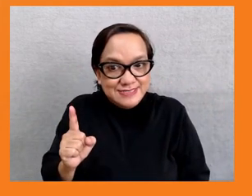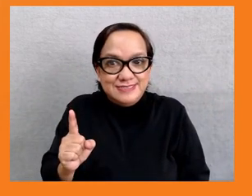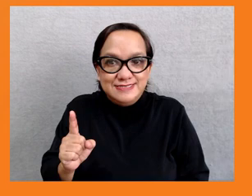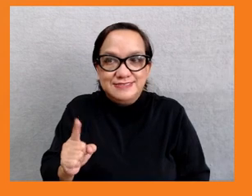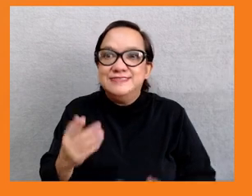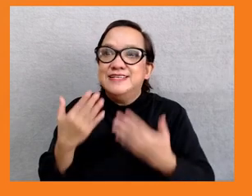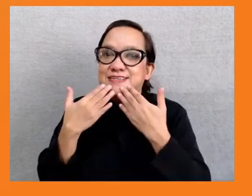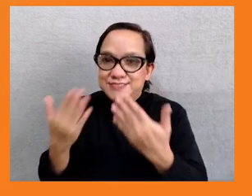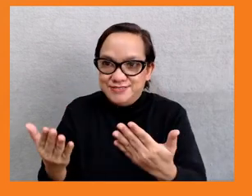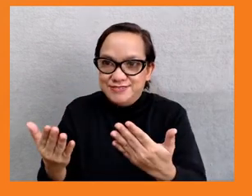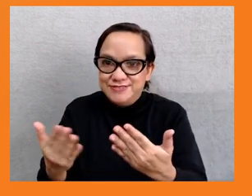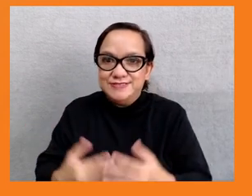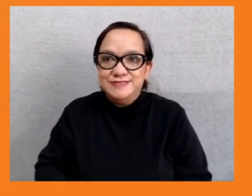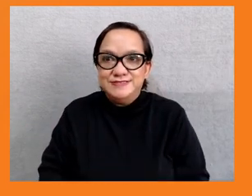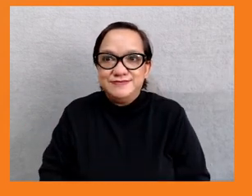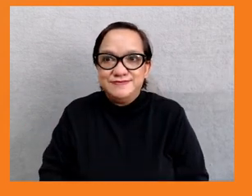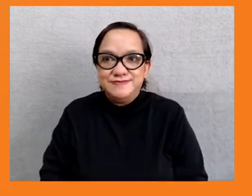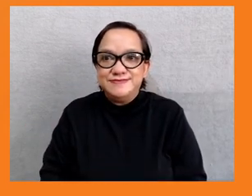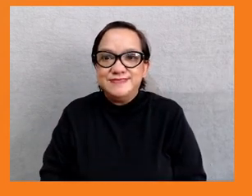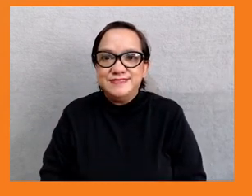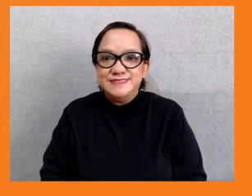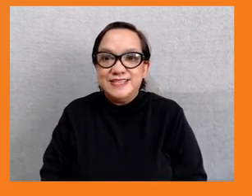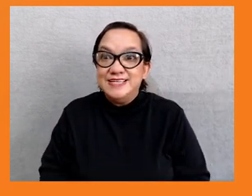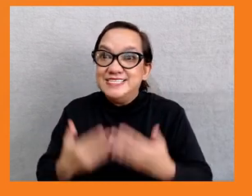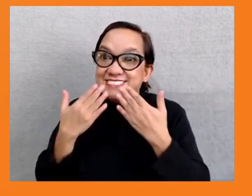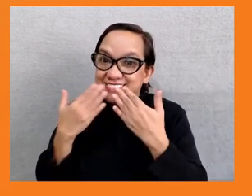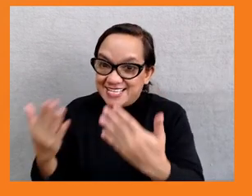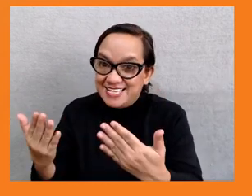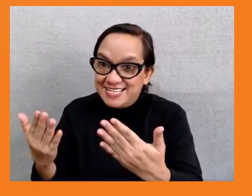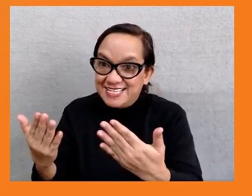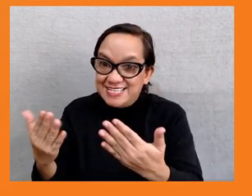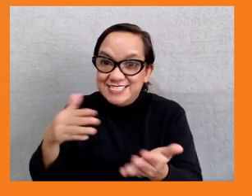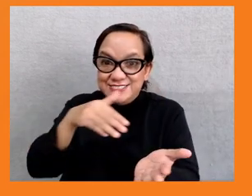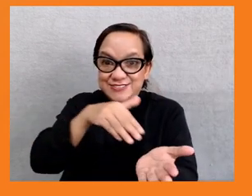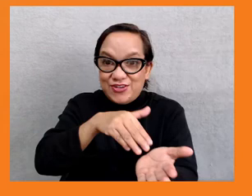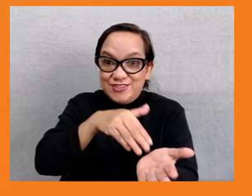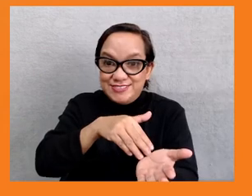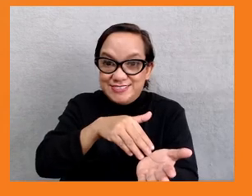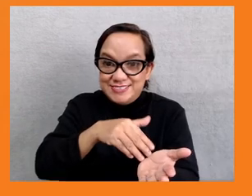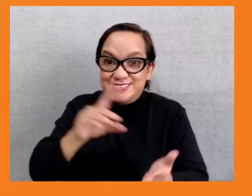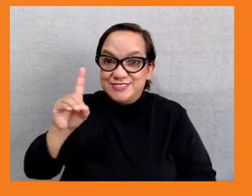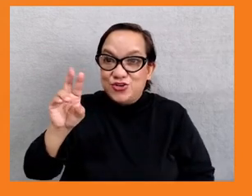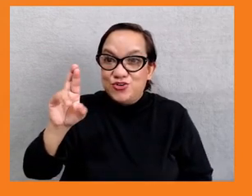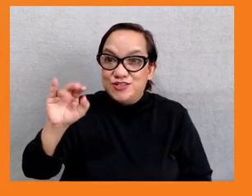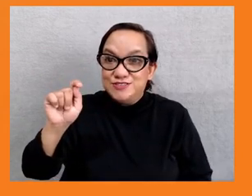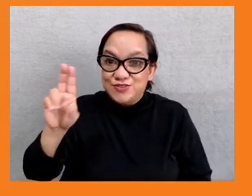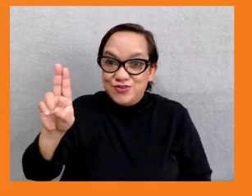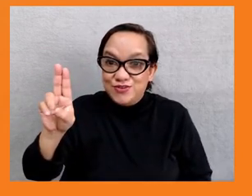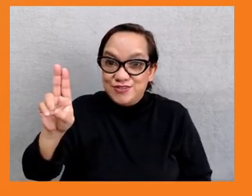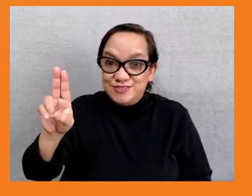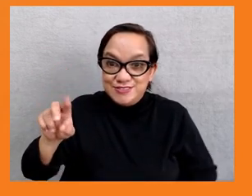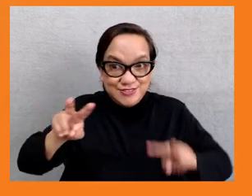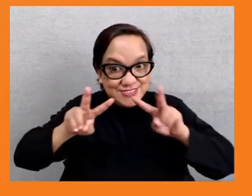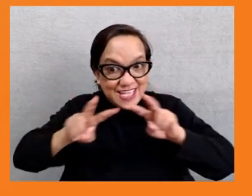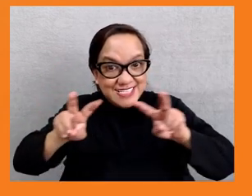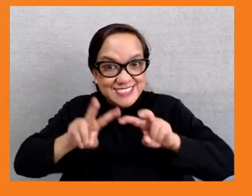Thank you so much, Dr. Rasool, for that excellent analysis. Academia does essentially hold up a mirror to policymakers